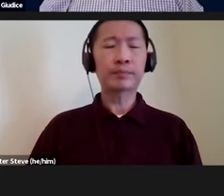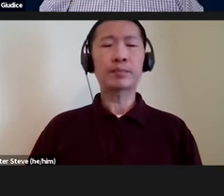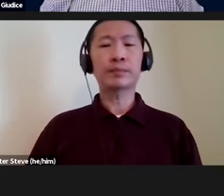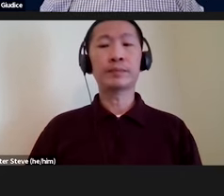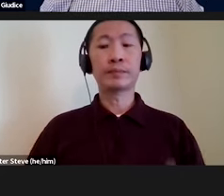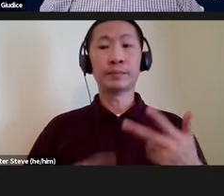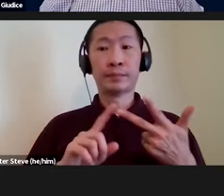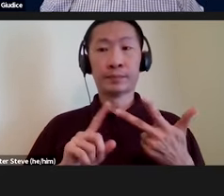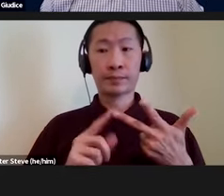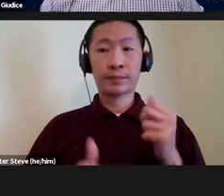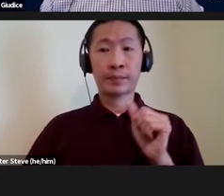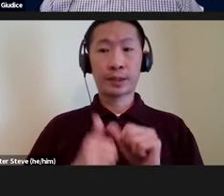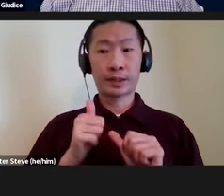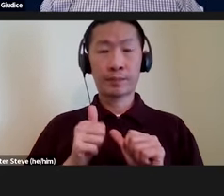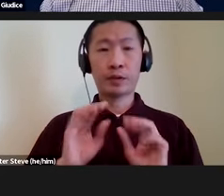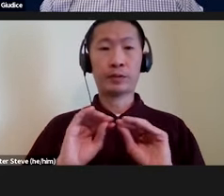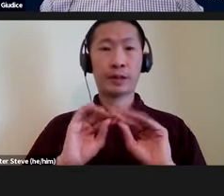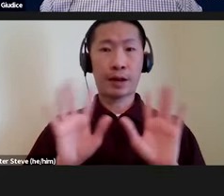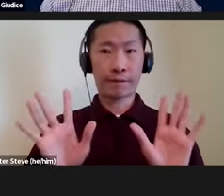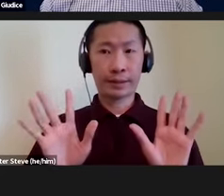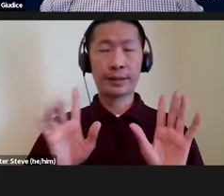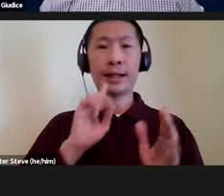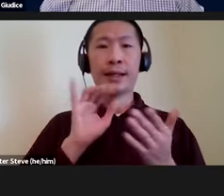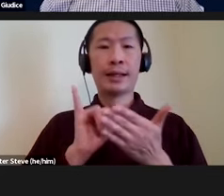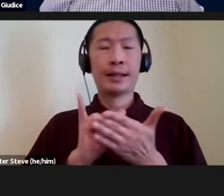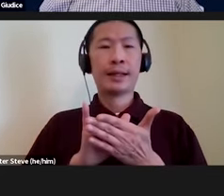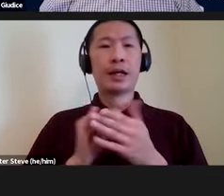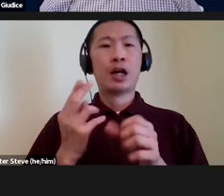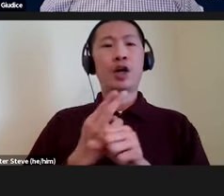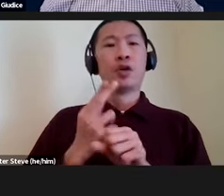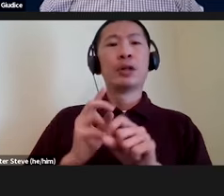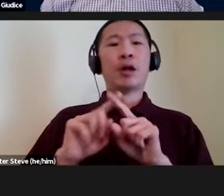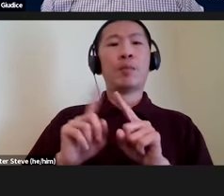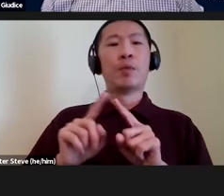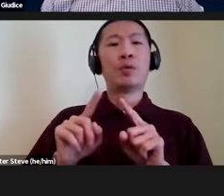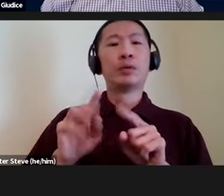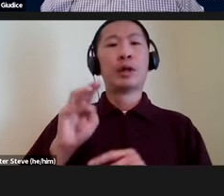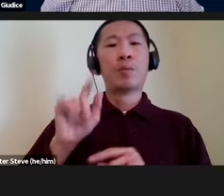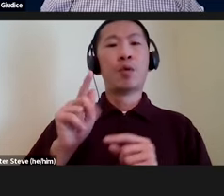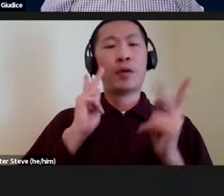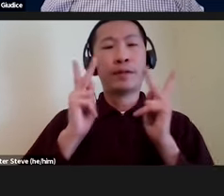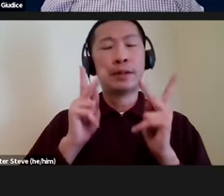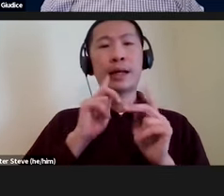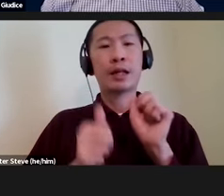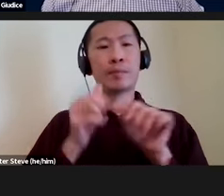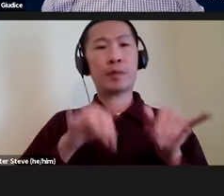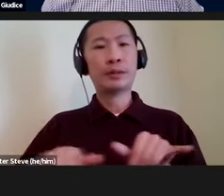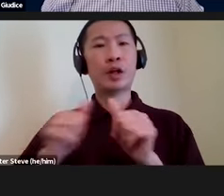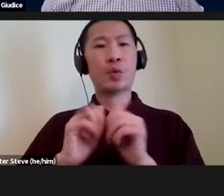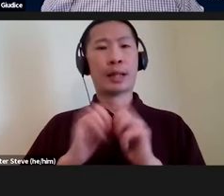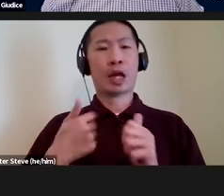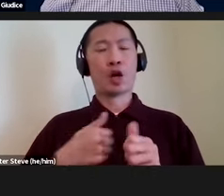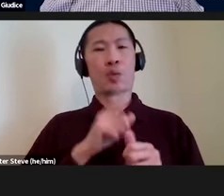Third, and perhaps the most obvious, is that using multimodal visualizations is most consistent with how we